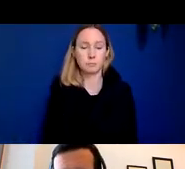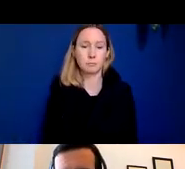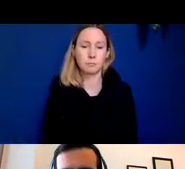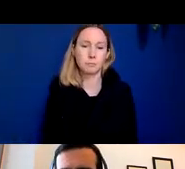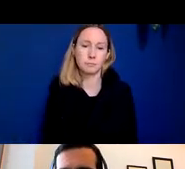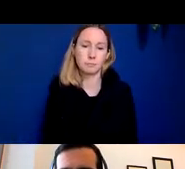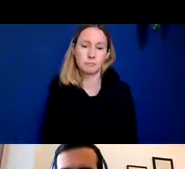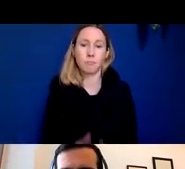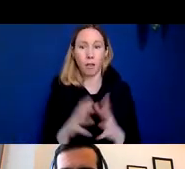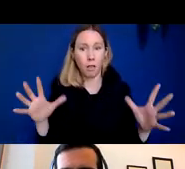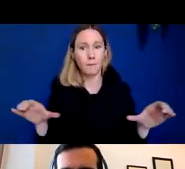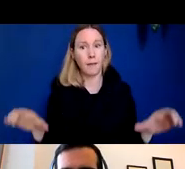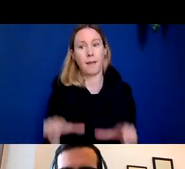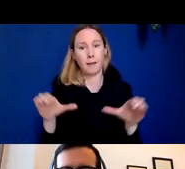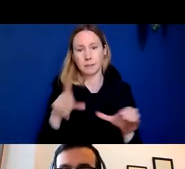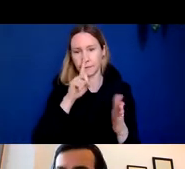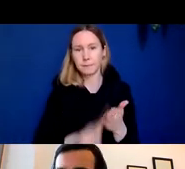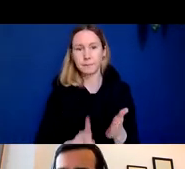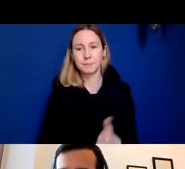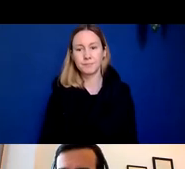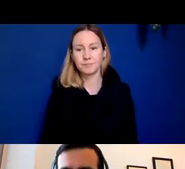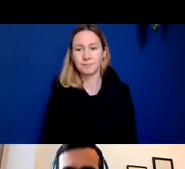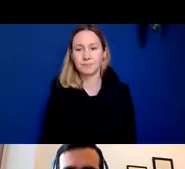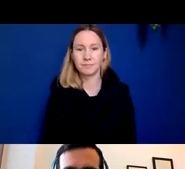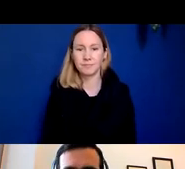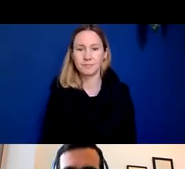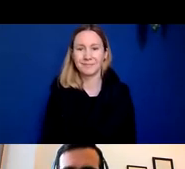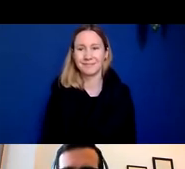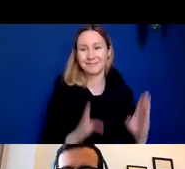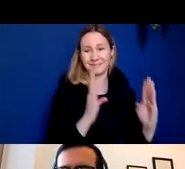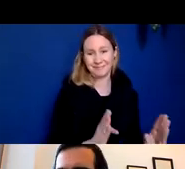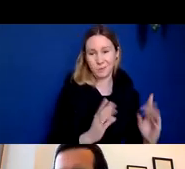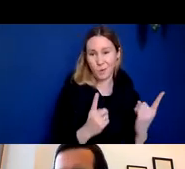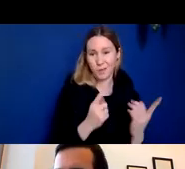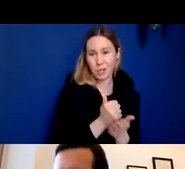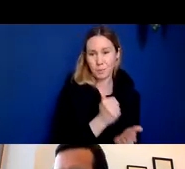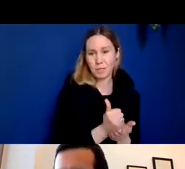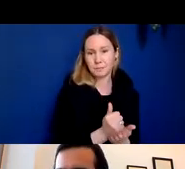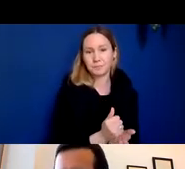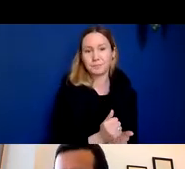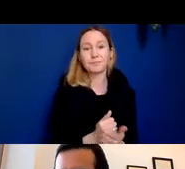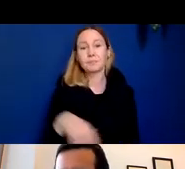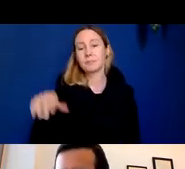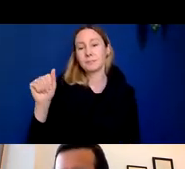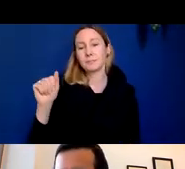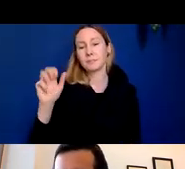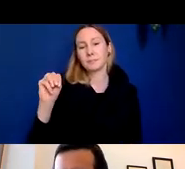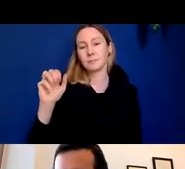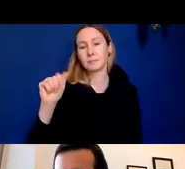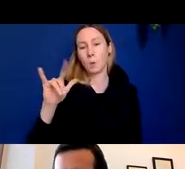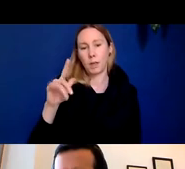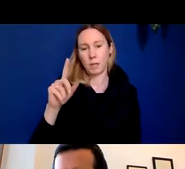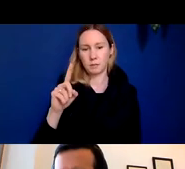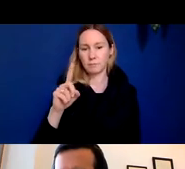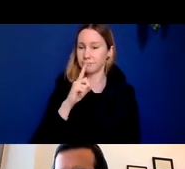of active investigation in this modality so that was anti-amyloid therapies I want to make the point so amyloid beta is probably really important for starting